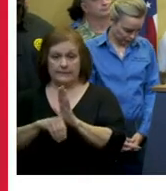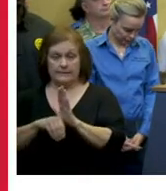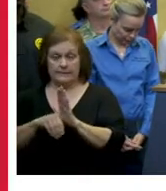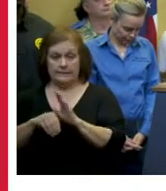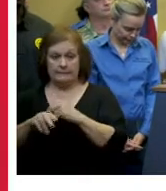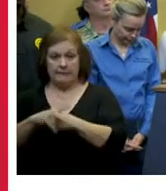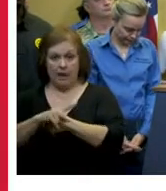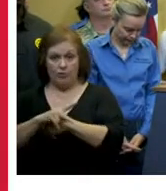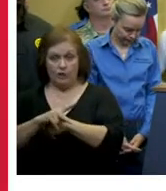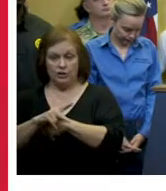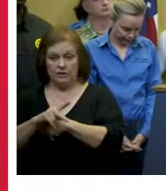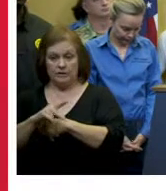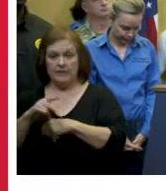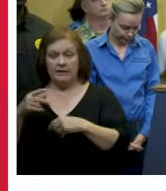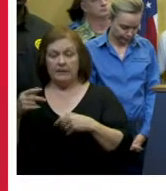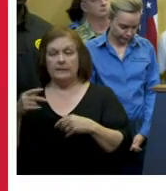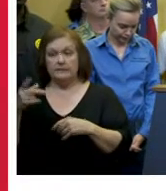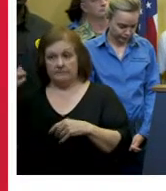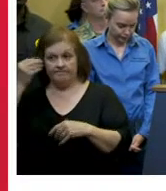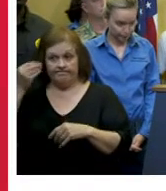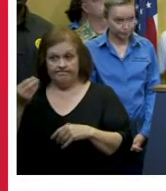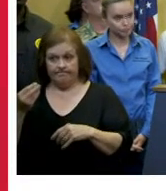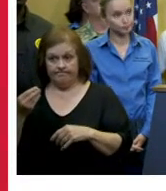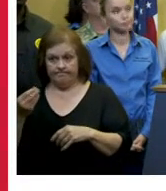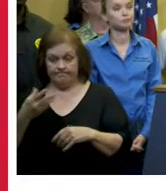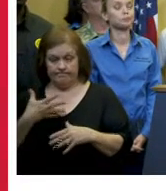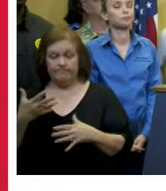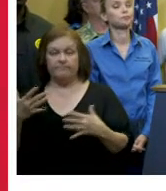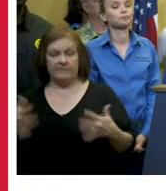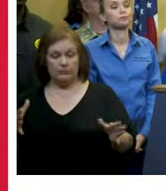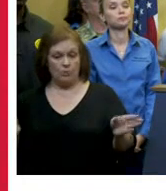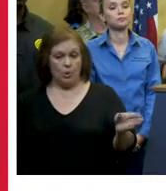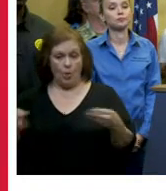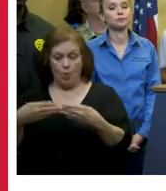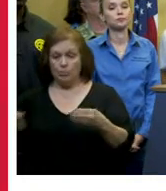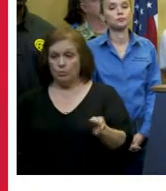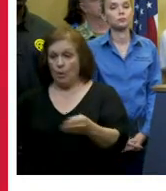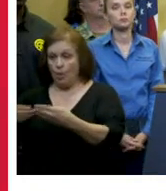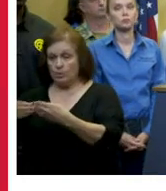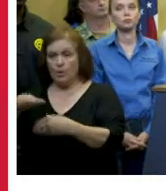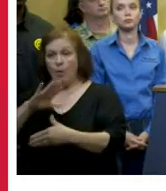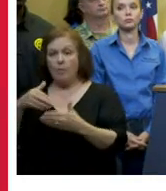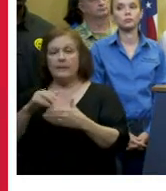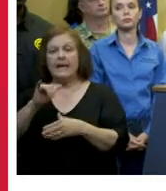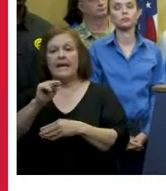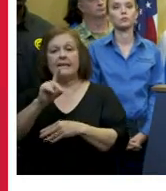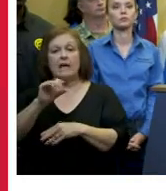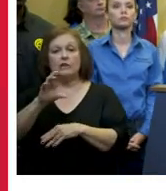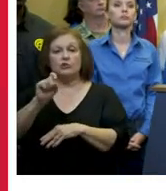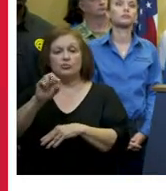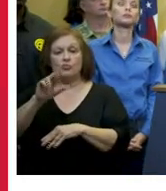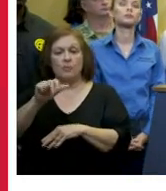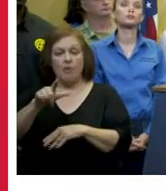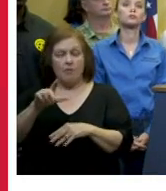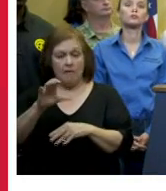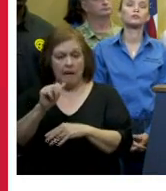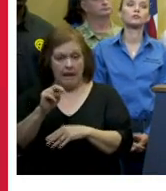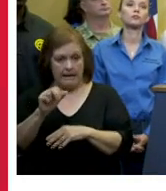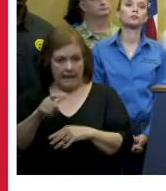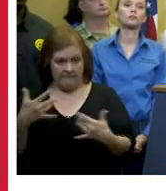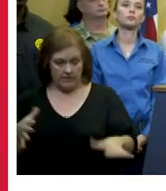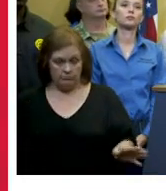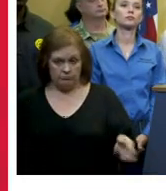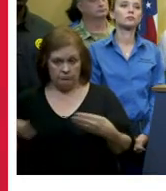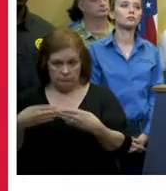that we are aware that that has been done before we've also closed up the entire industrial canal and i